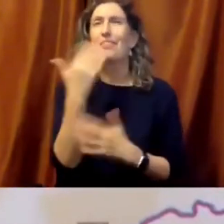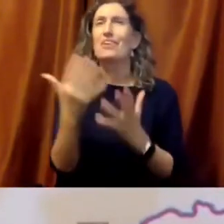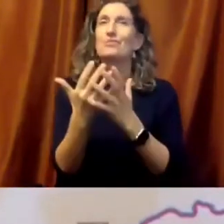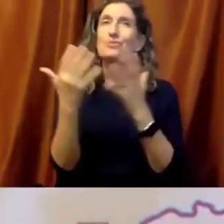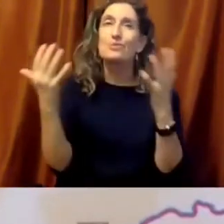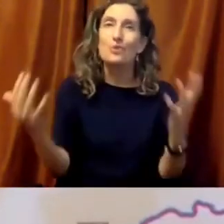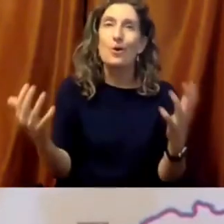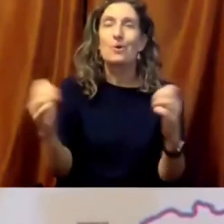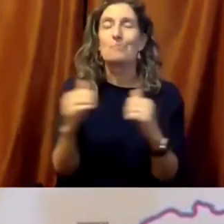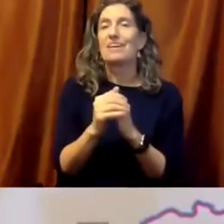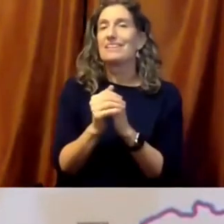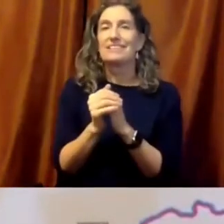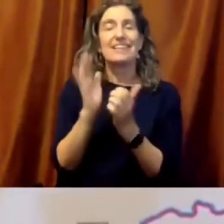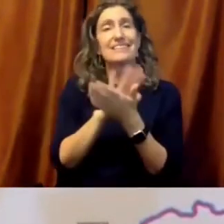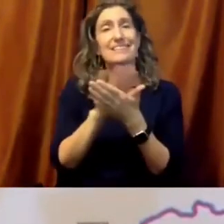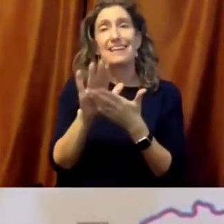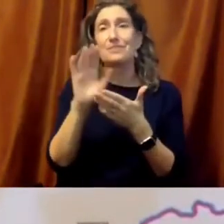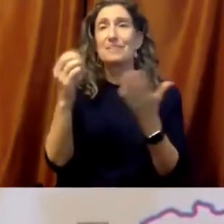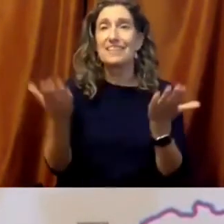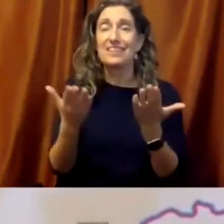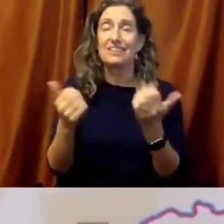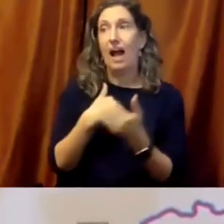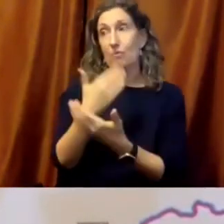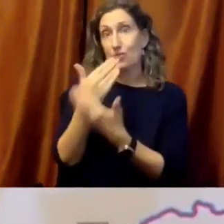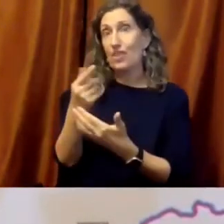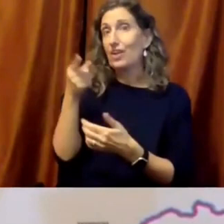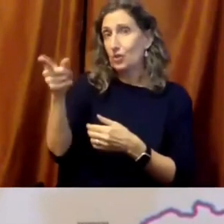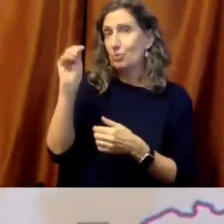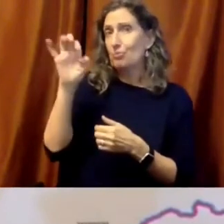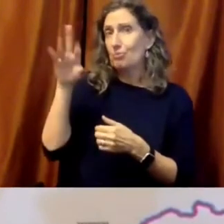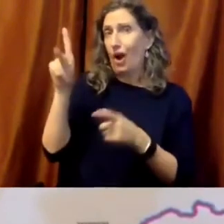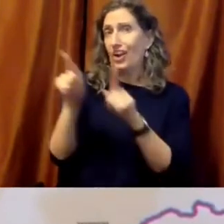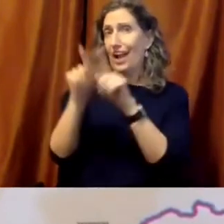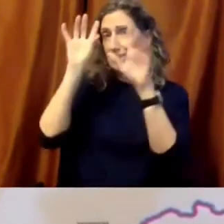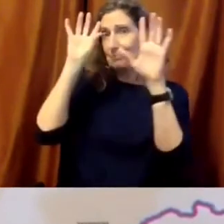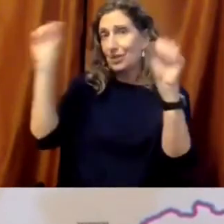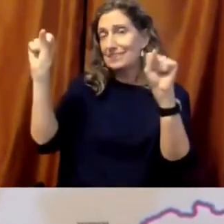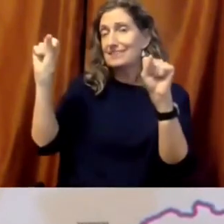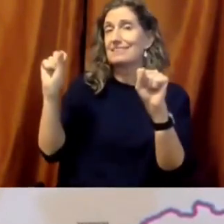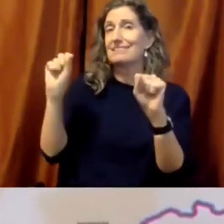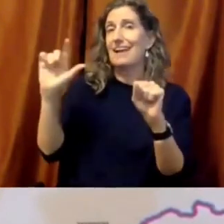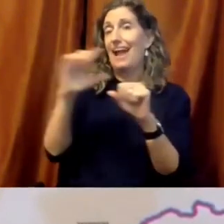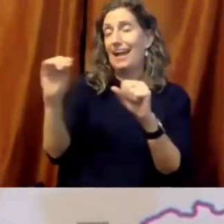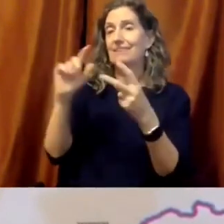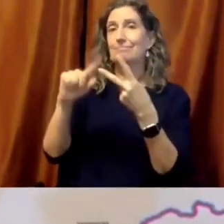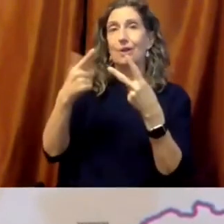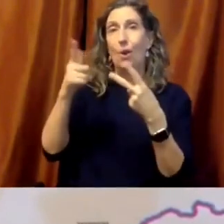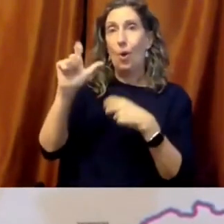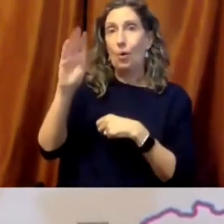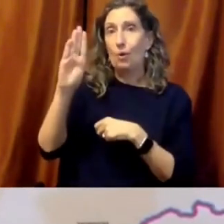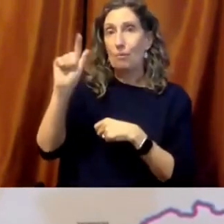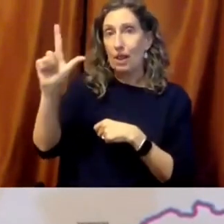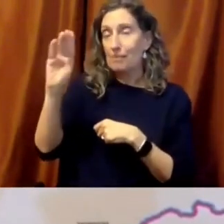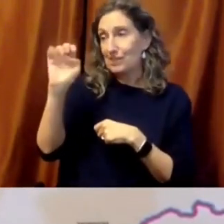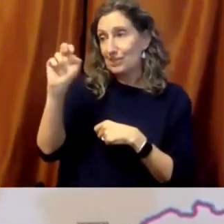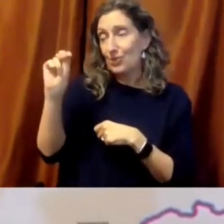capacity as president, Mark, and also Global Minnesota, and thank Governor Waltz for his words. And I also just wanted to say hi to my friend, Mary